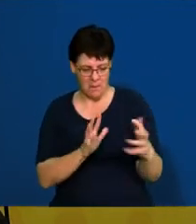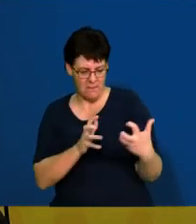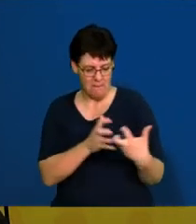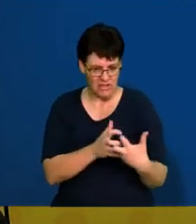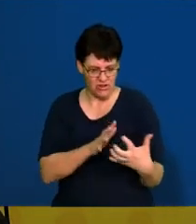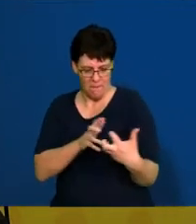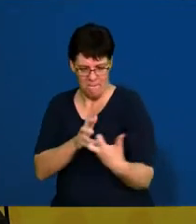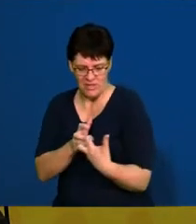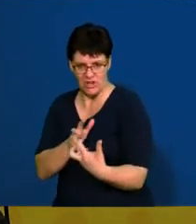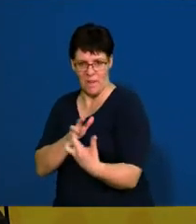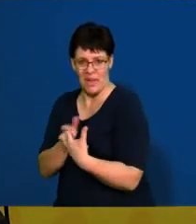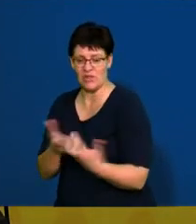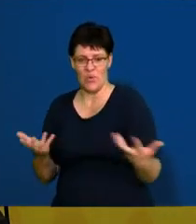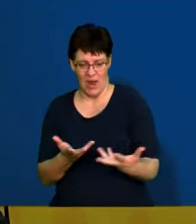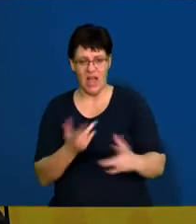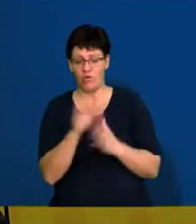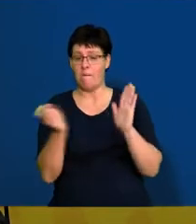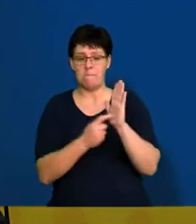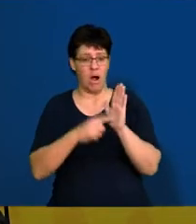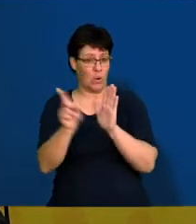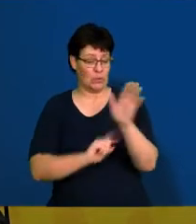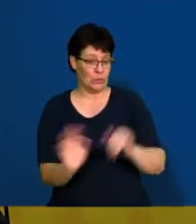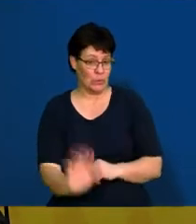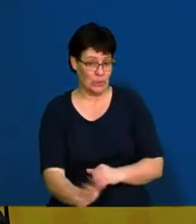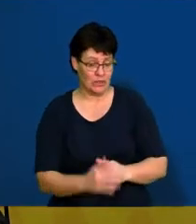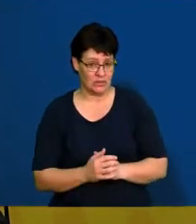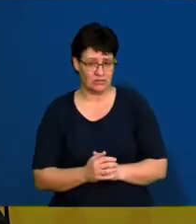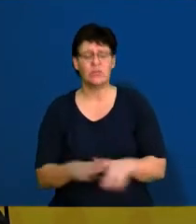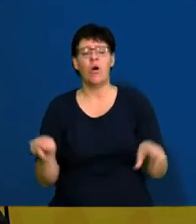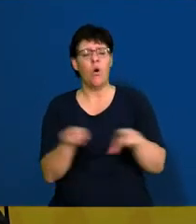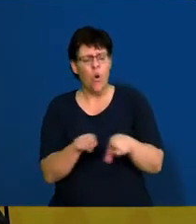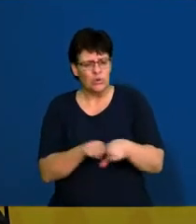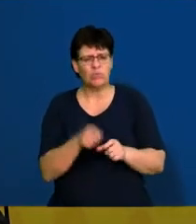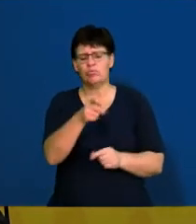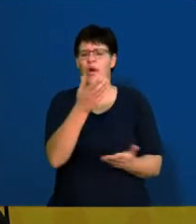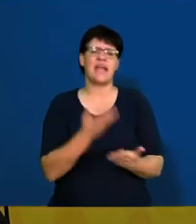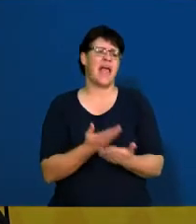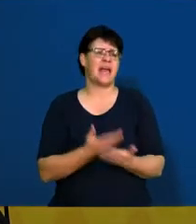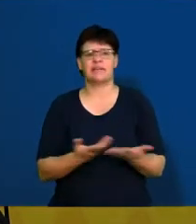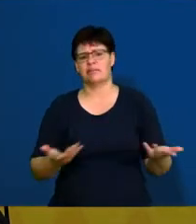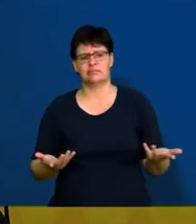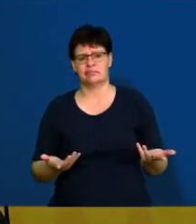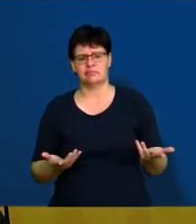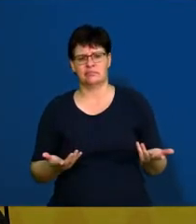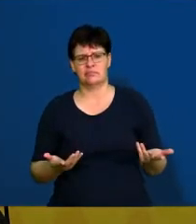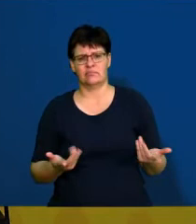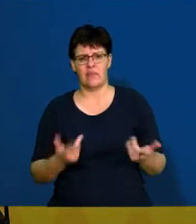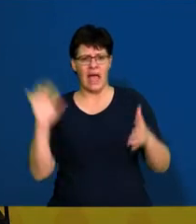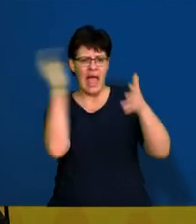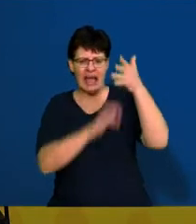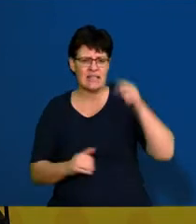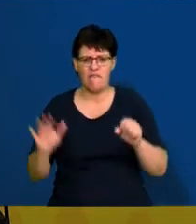goes where so that you don't lose any marks. Once again, also, you could potentially have an entire